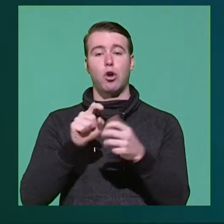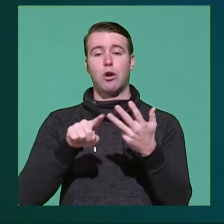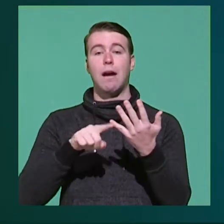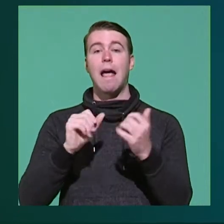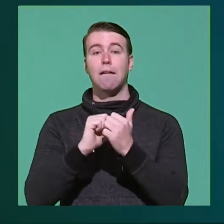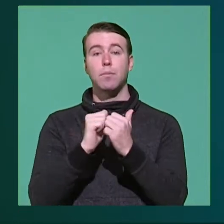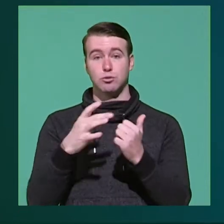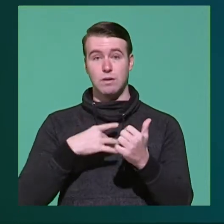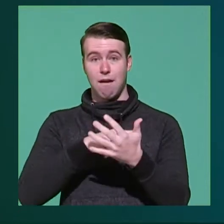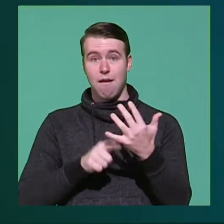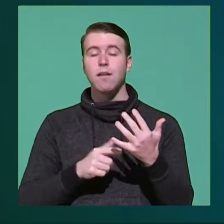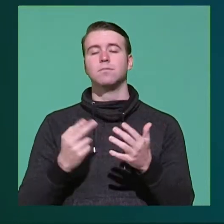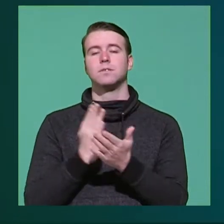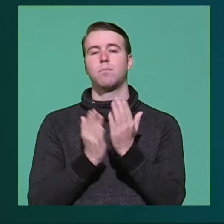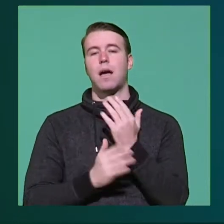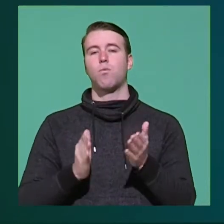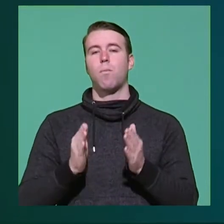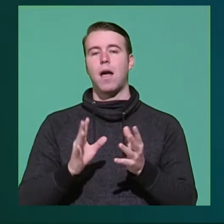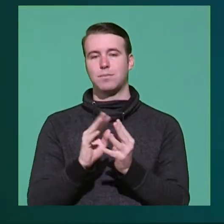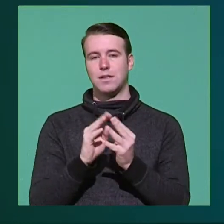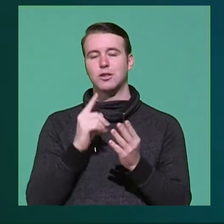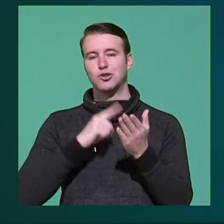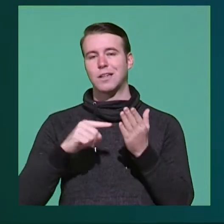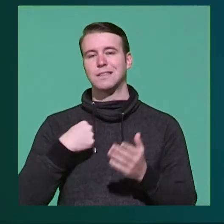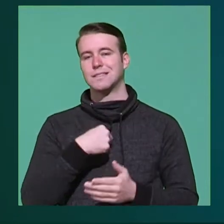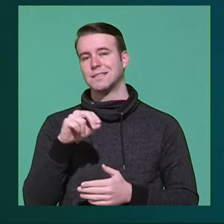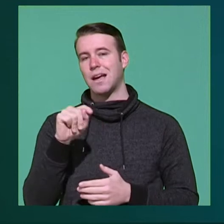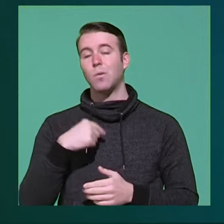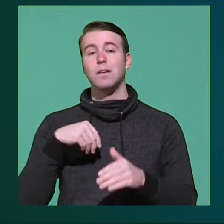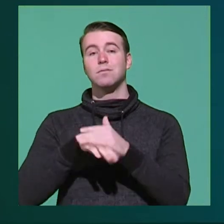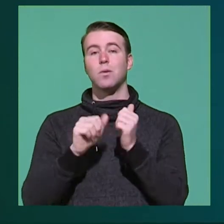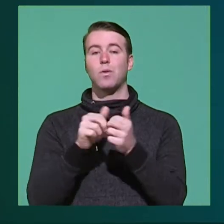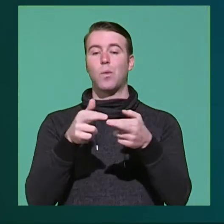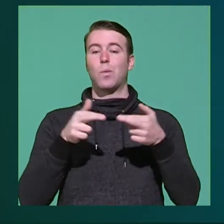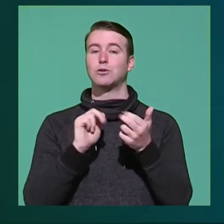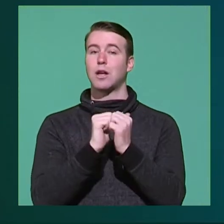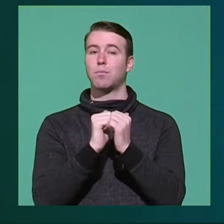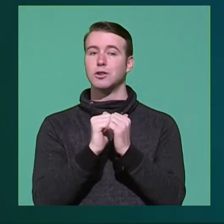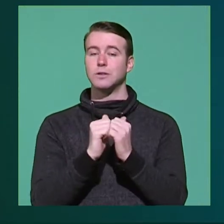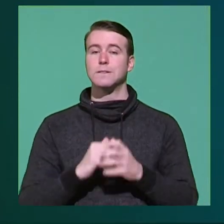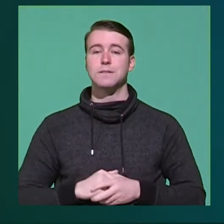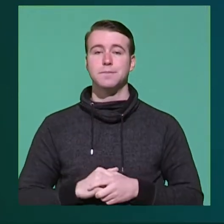competitions, come by to robotics meetings and check us out. We enter our robots in regional competitions.